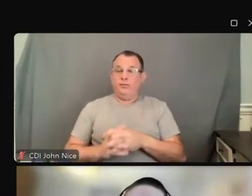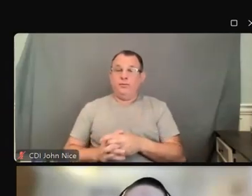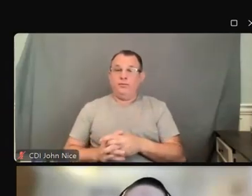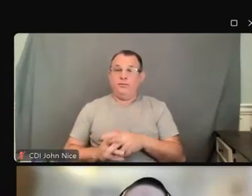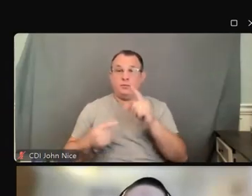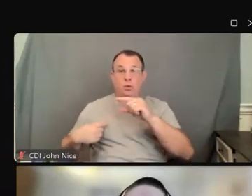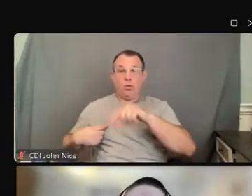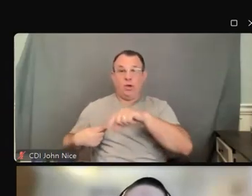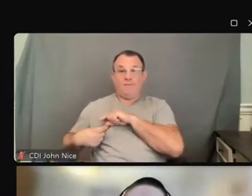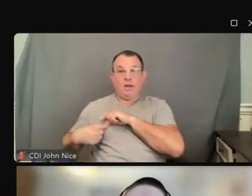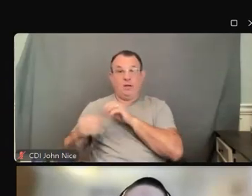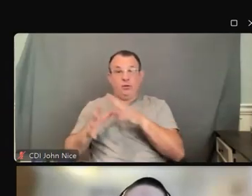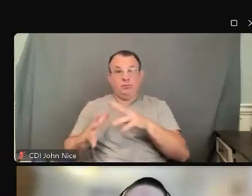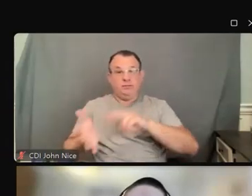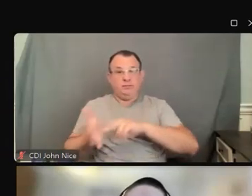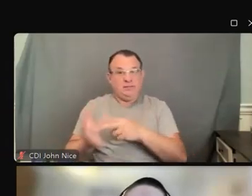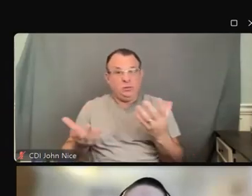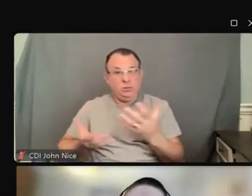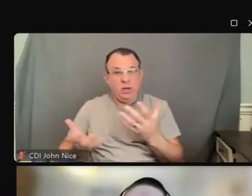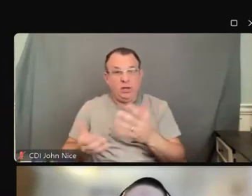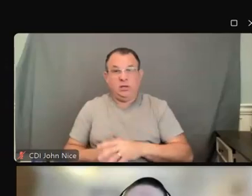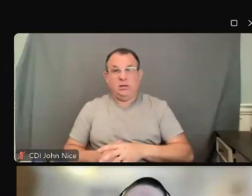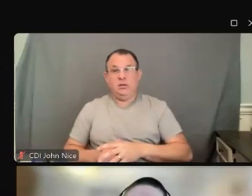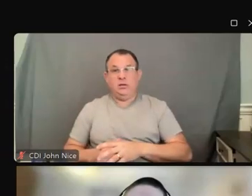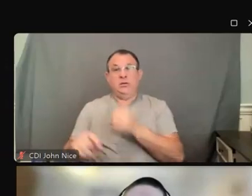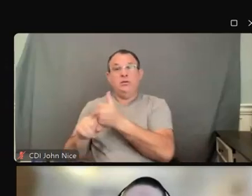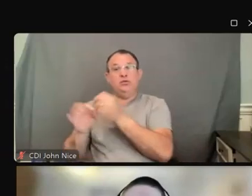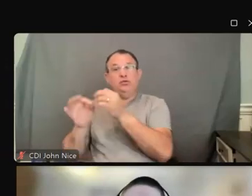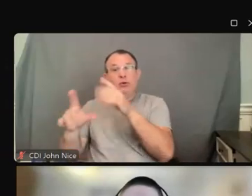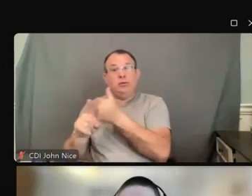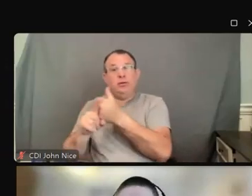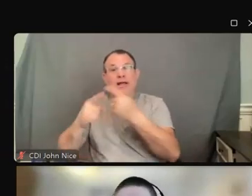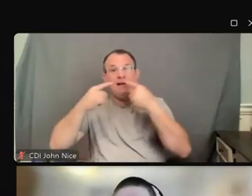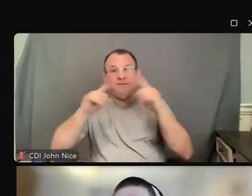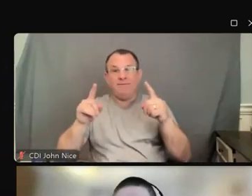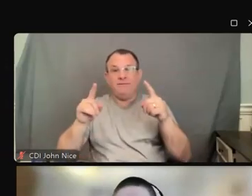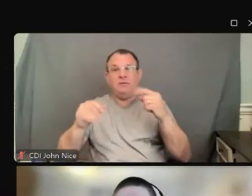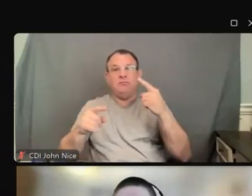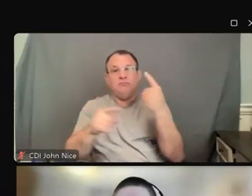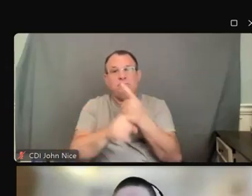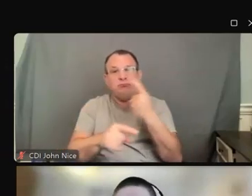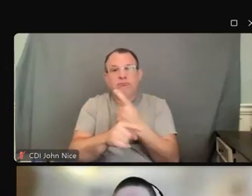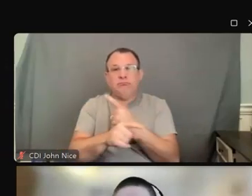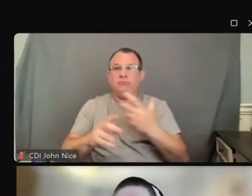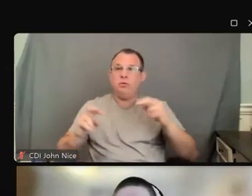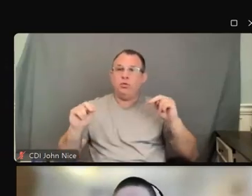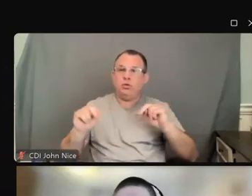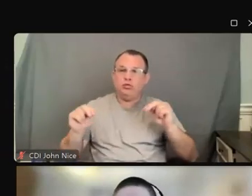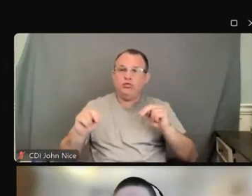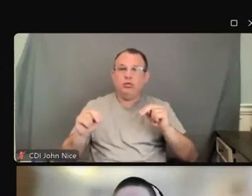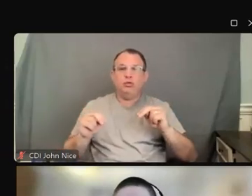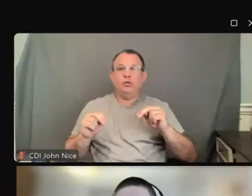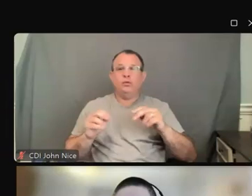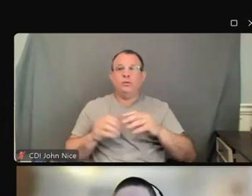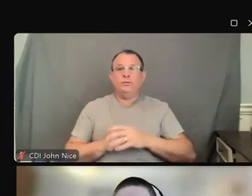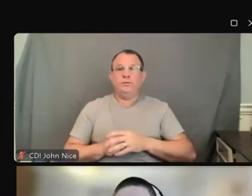be able to interpret effectively, accurately, and impartially, and they must